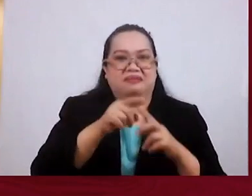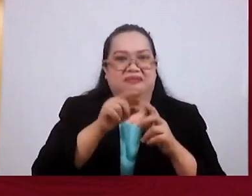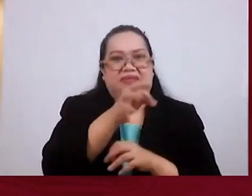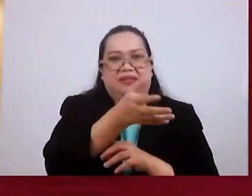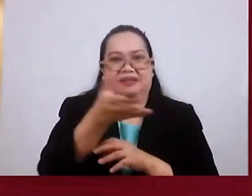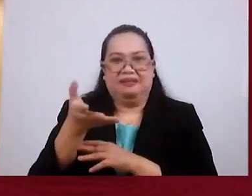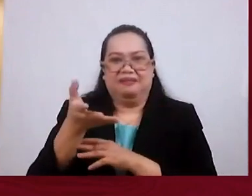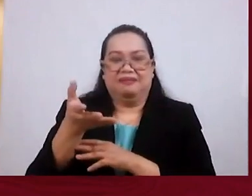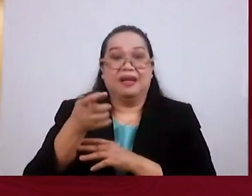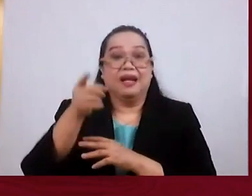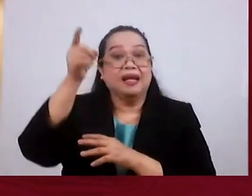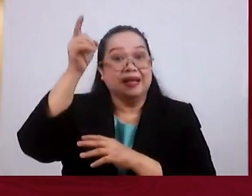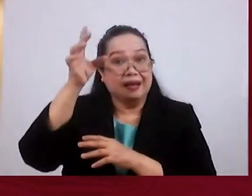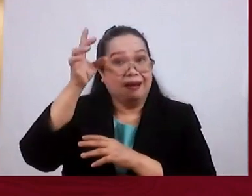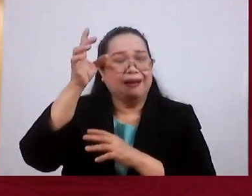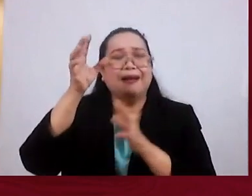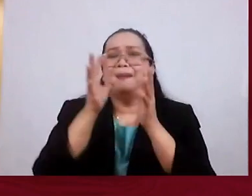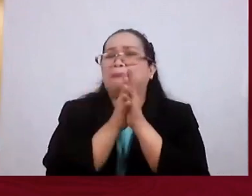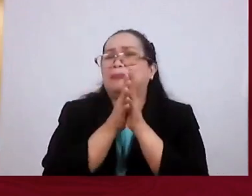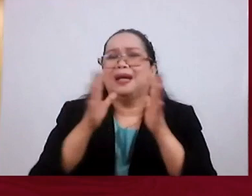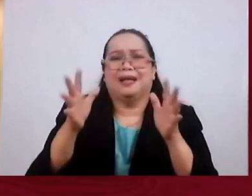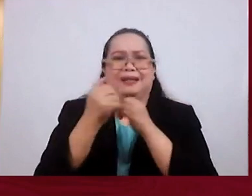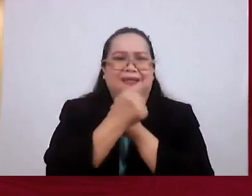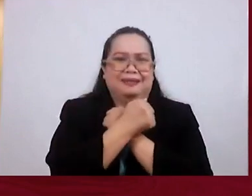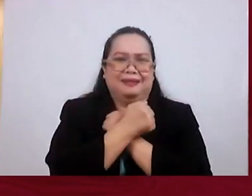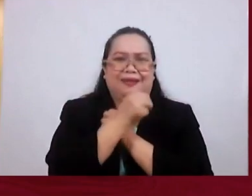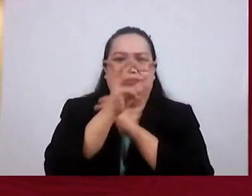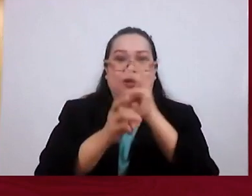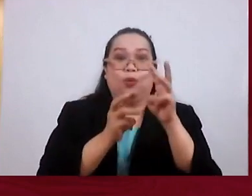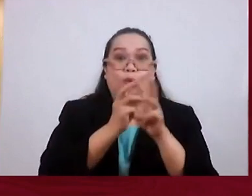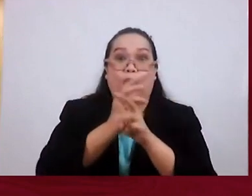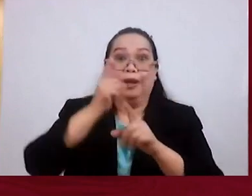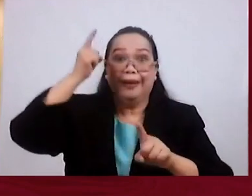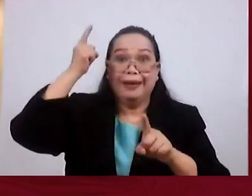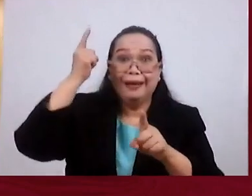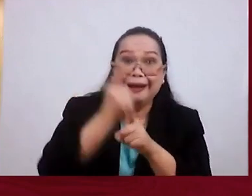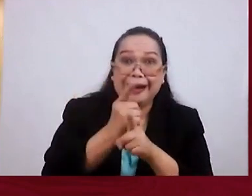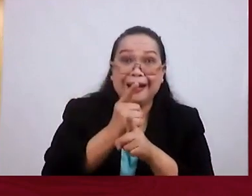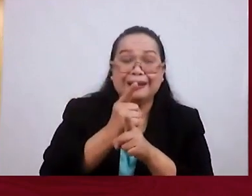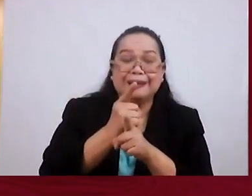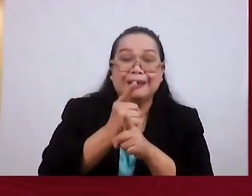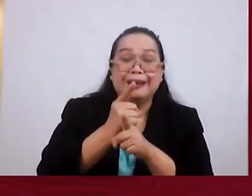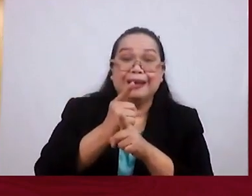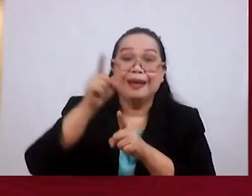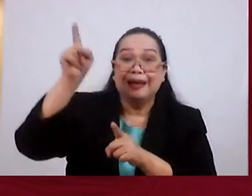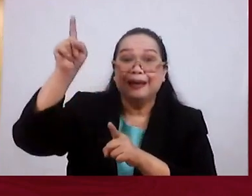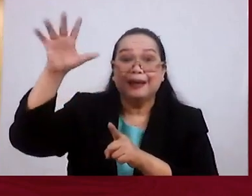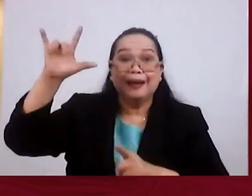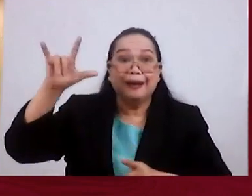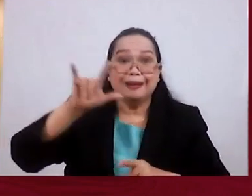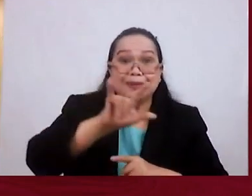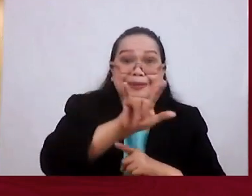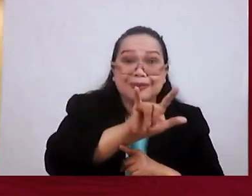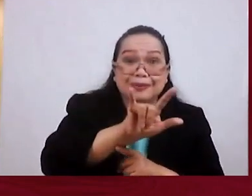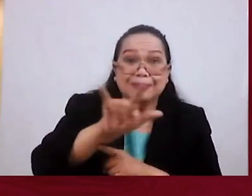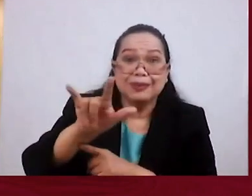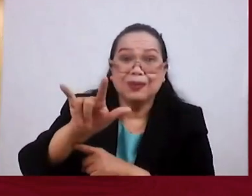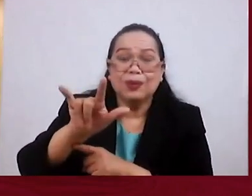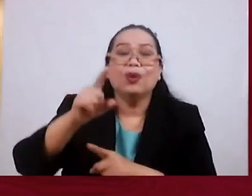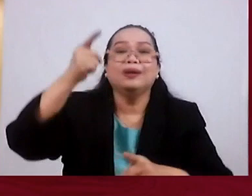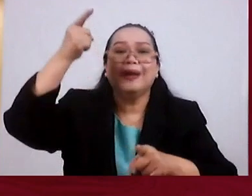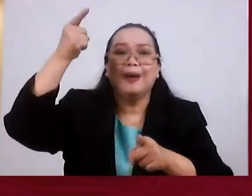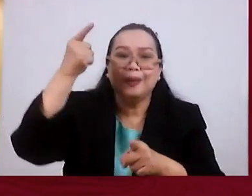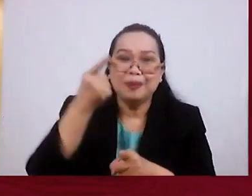God so loved The world That is true The love of God Is offered That is true